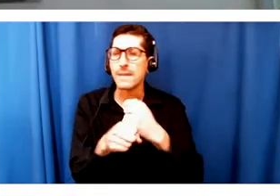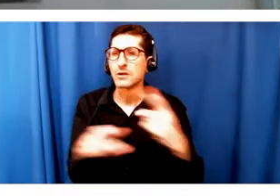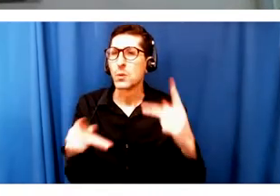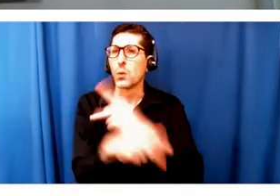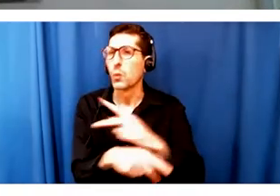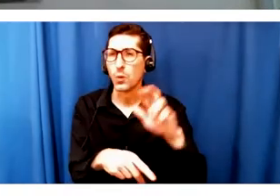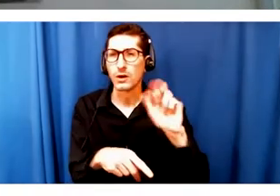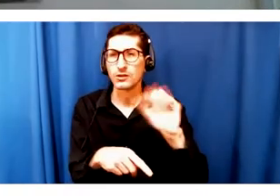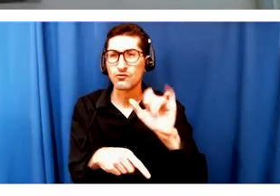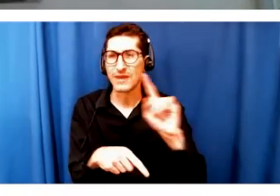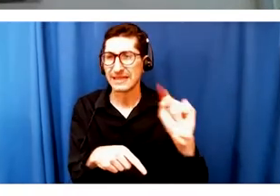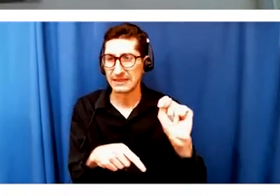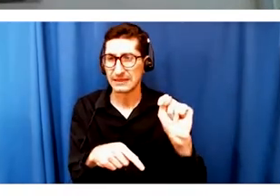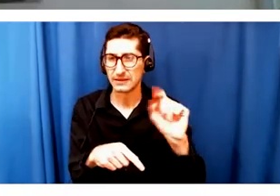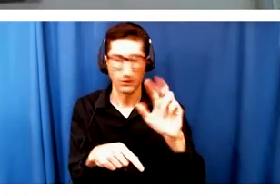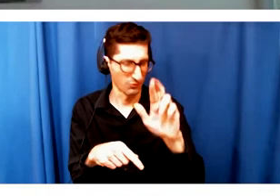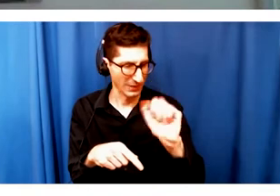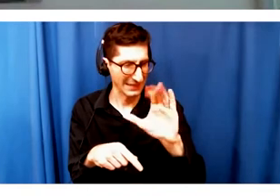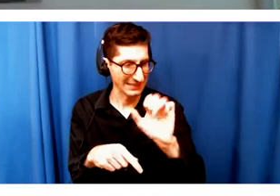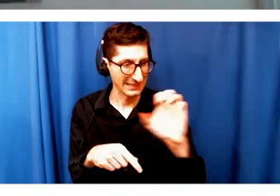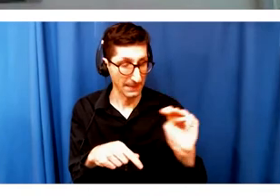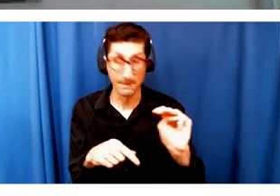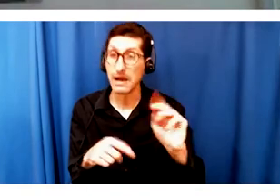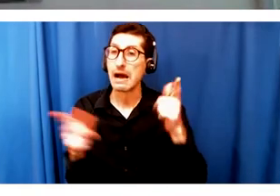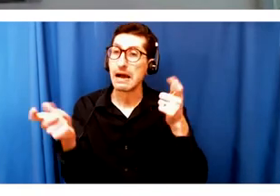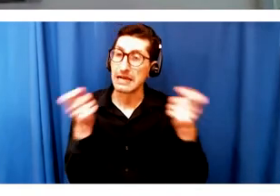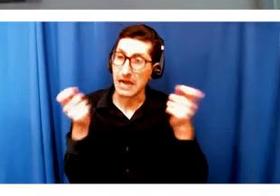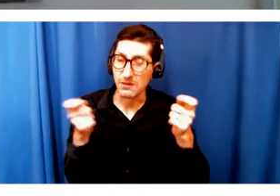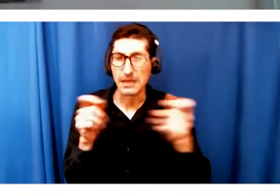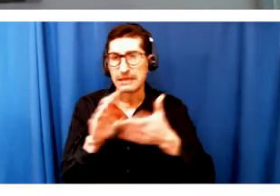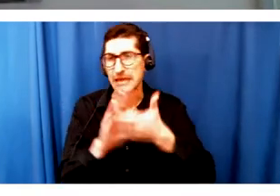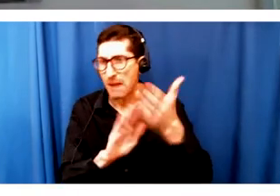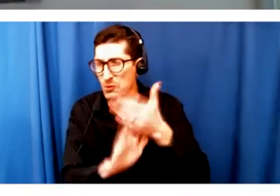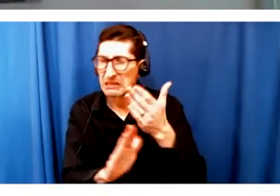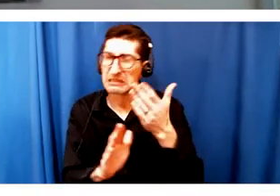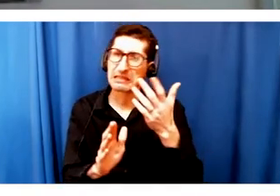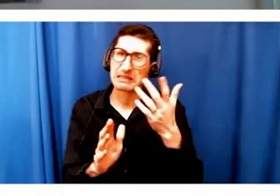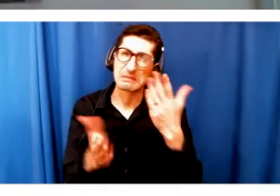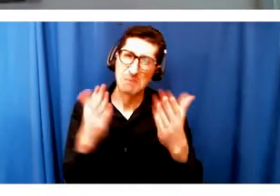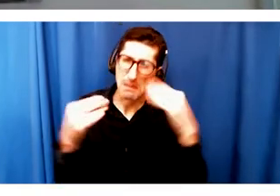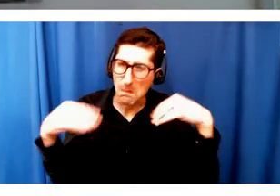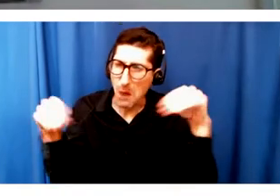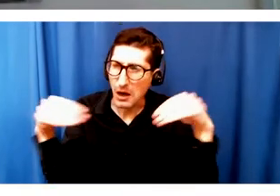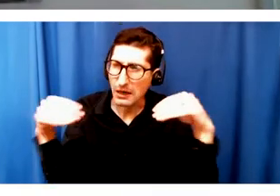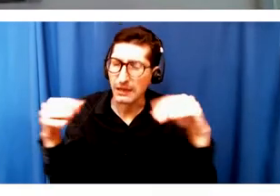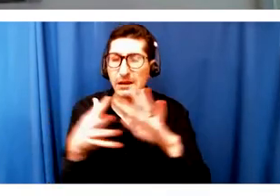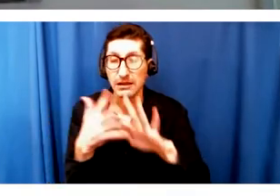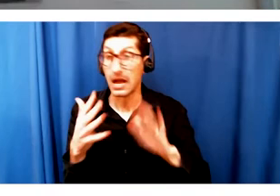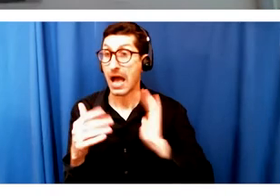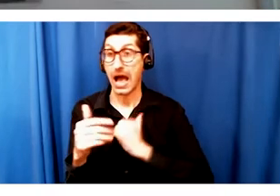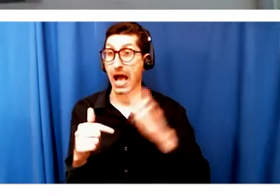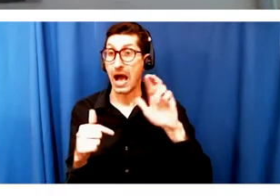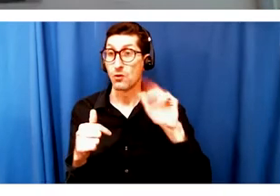and finances and maybe even marketing. So our race equity plan is heavily looking at